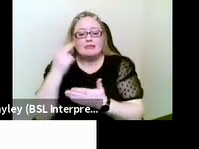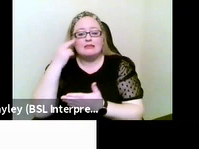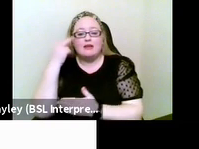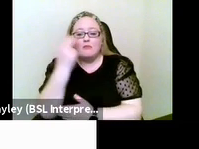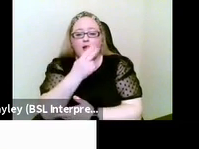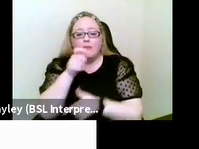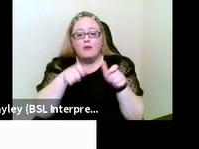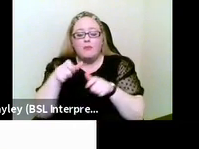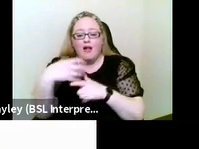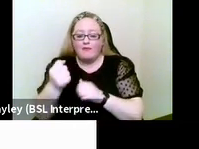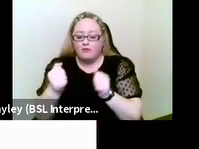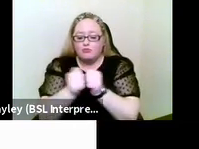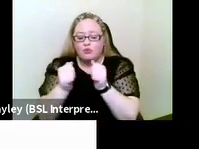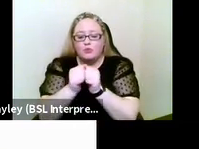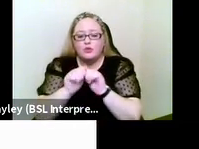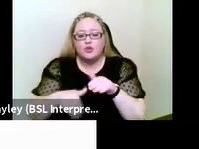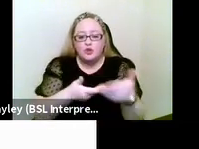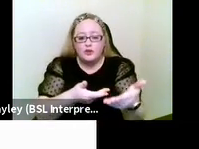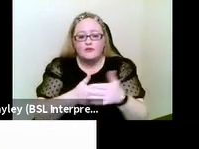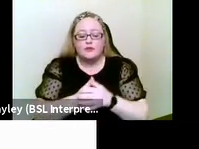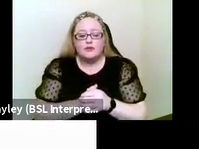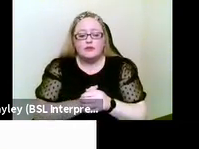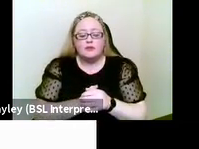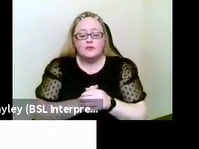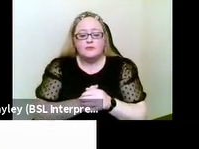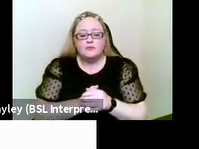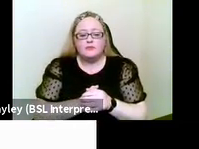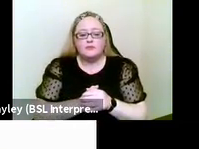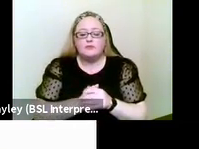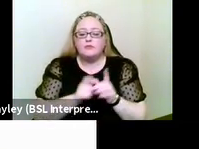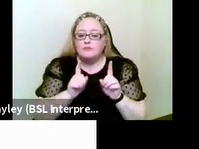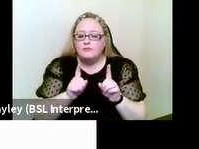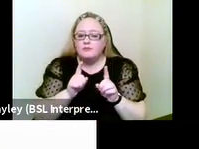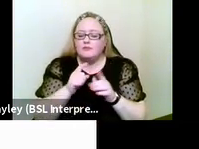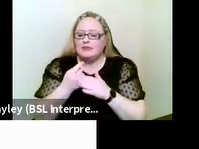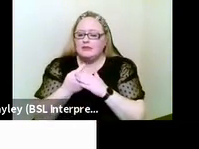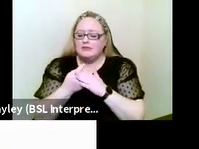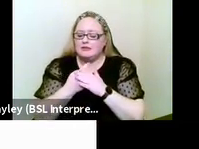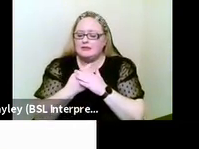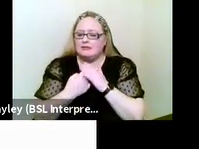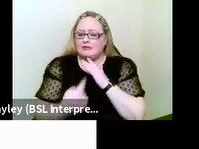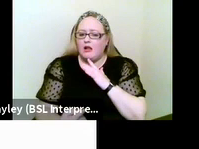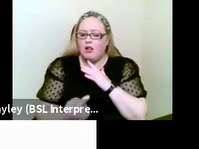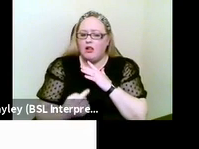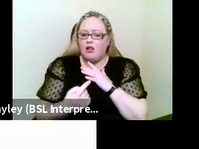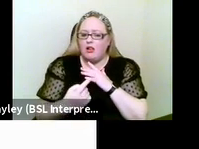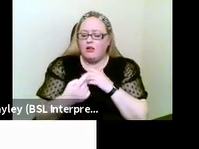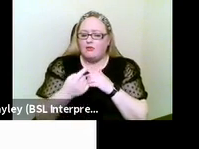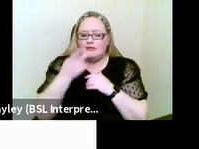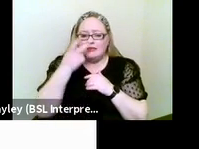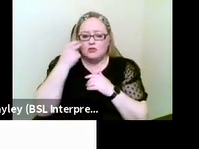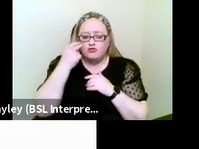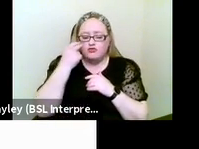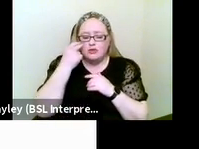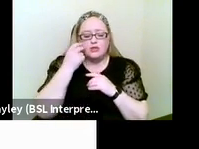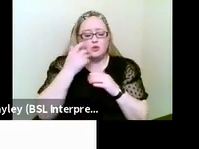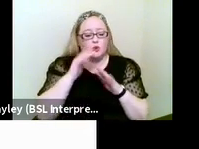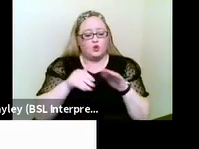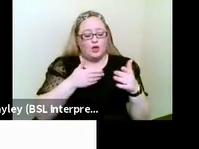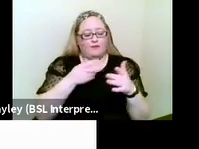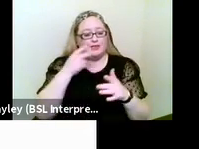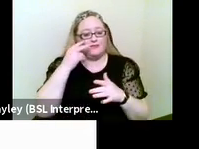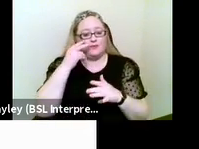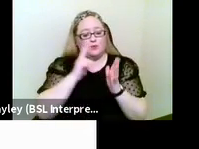are appropriate. And this particularly picks up on the point that single sensory services, services for visually impaired